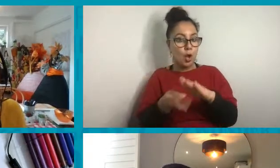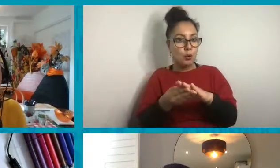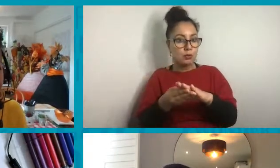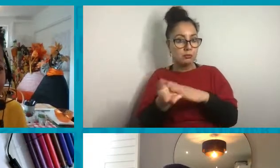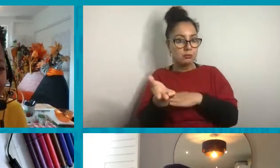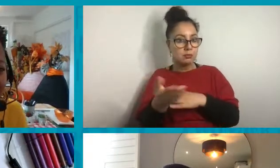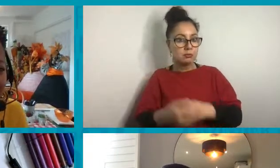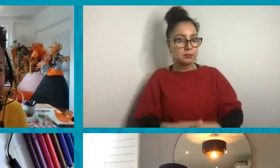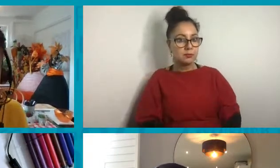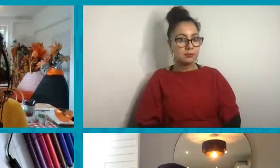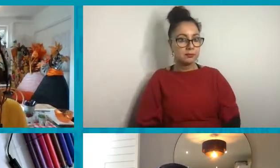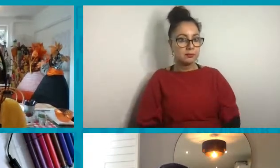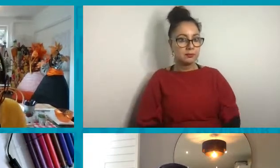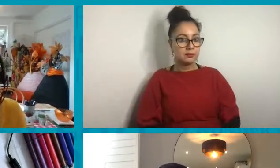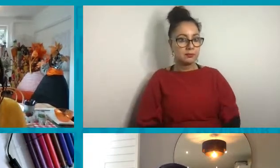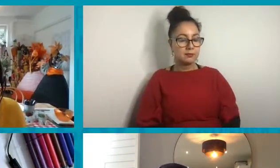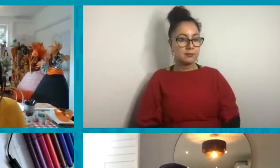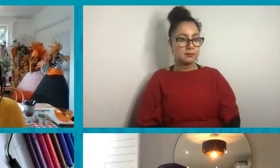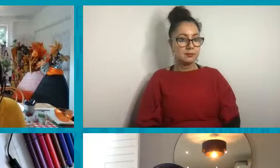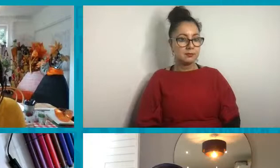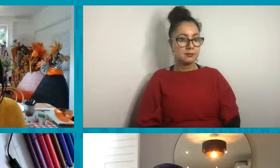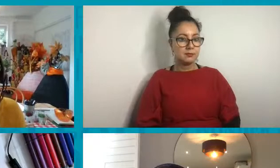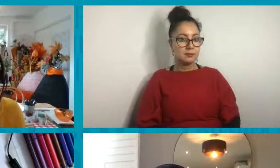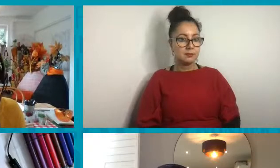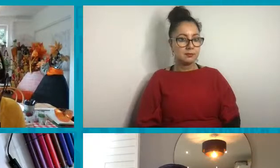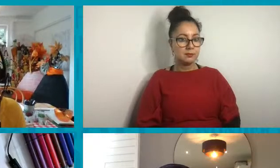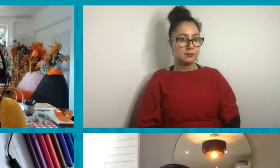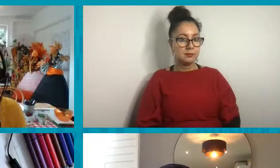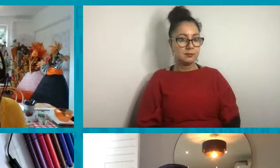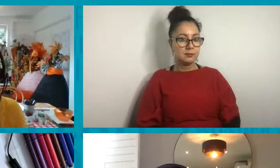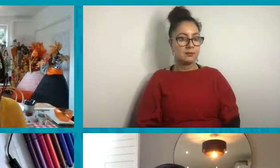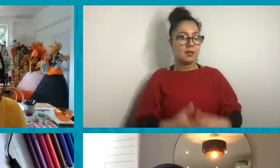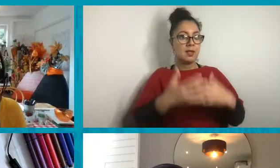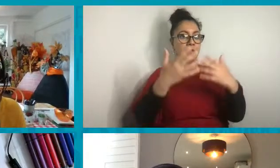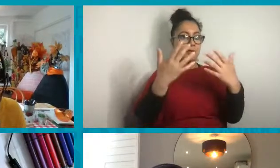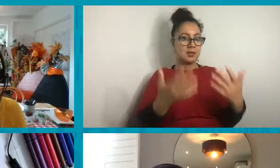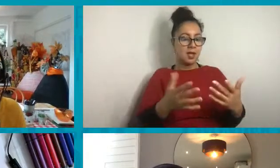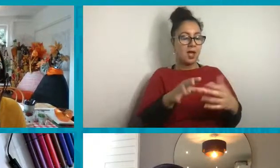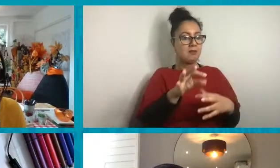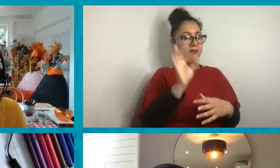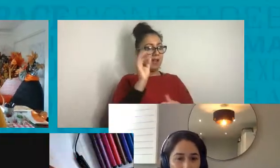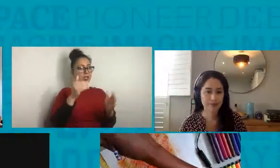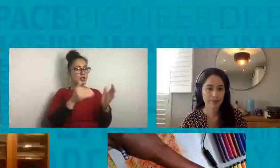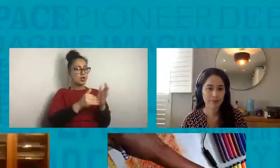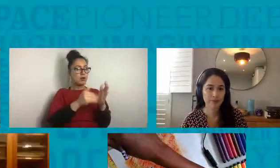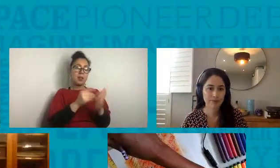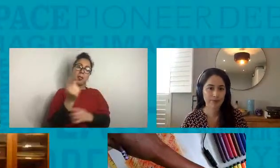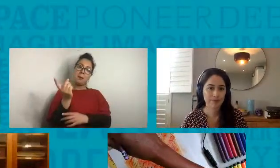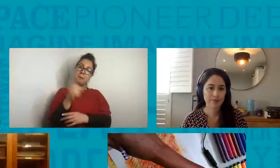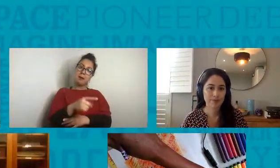And at this point, we're probably going to invite Zoran to come back as well.